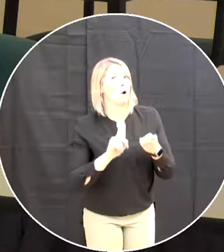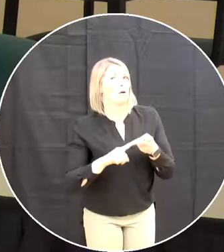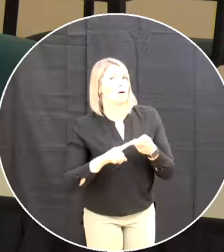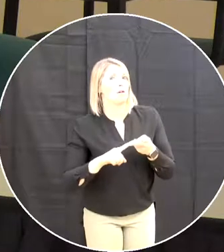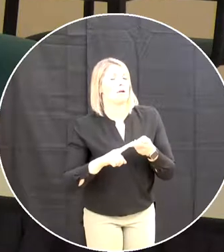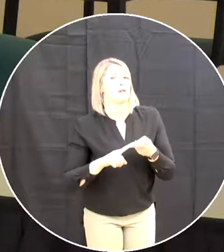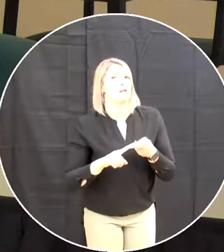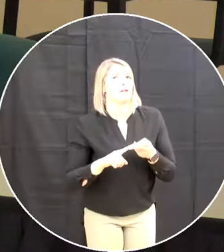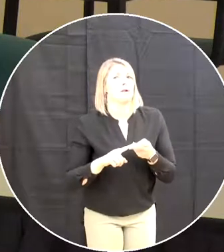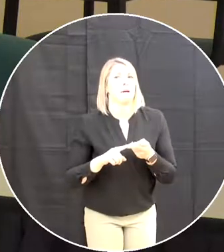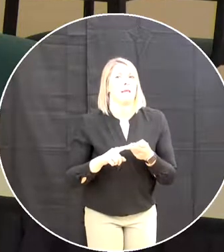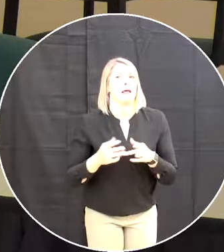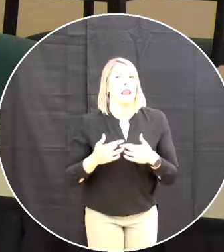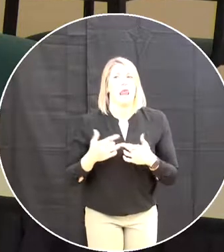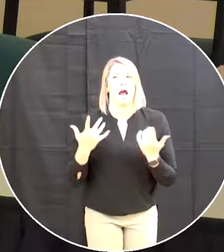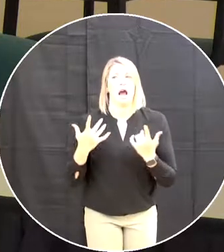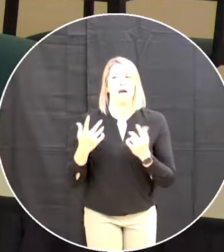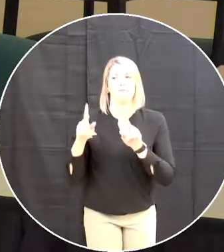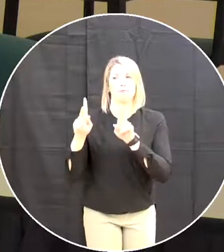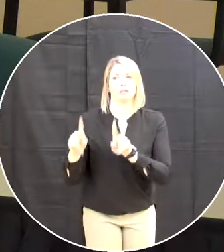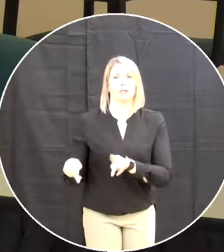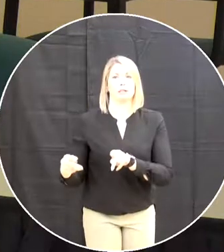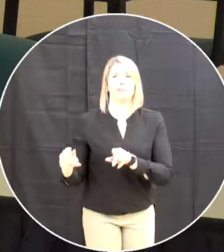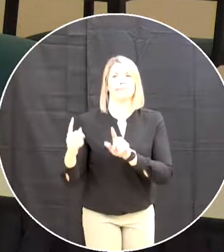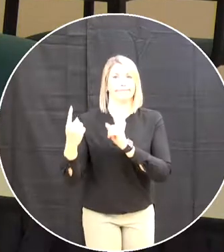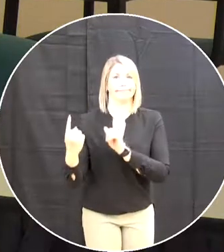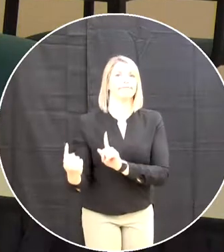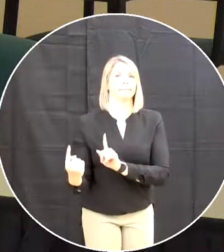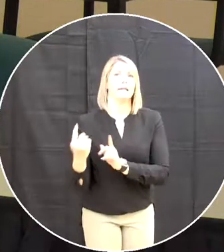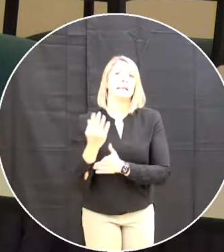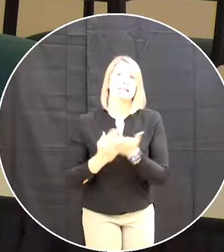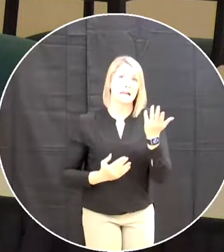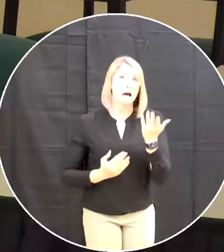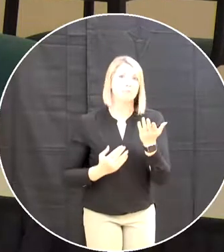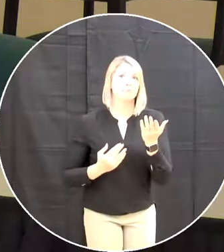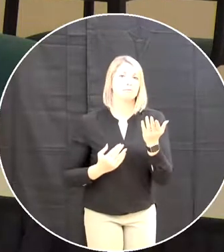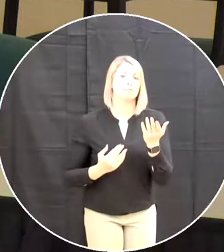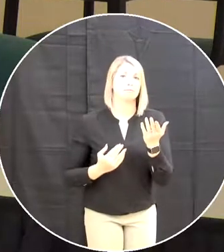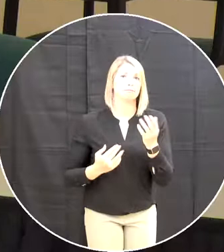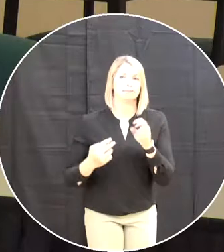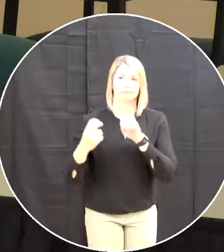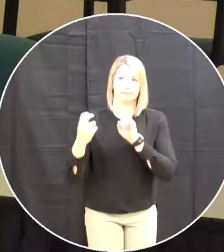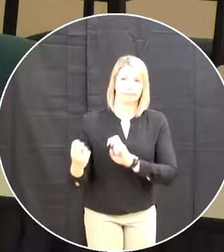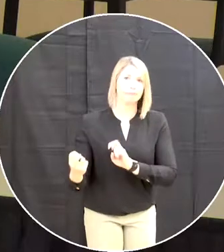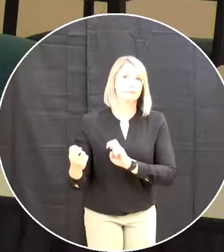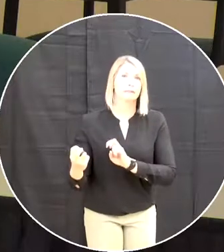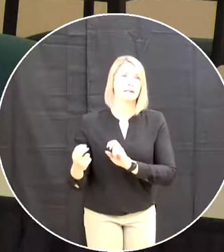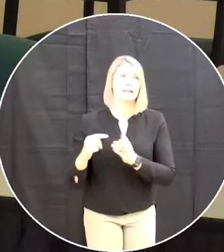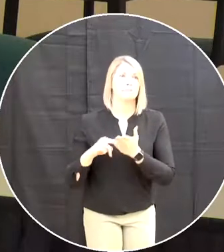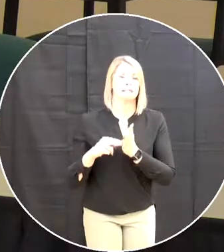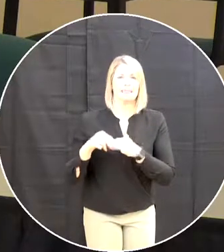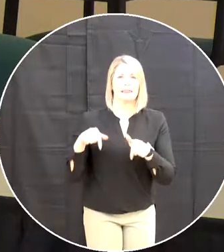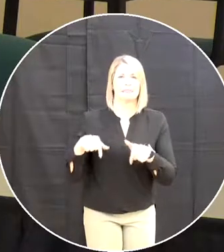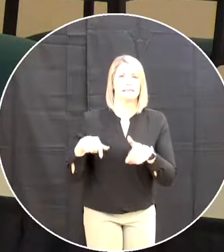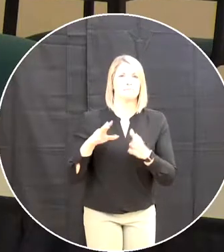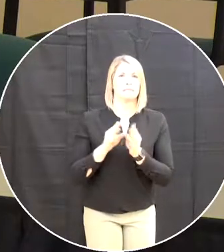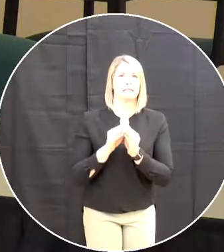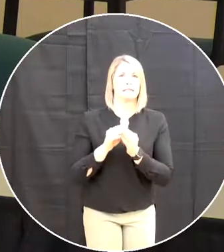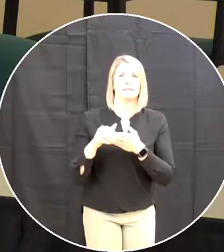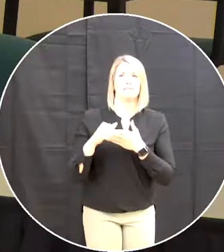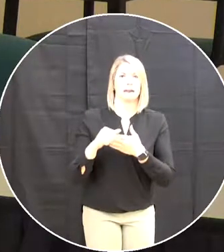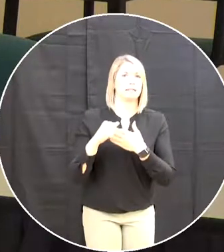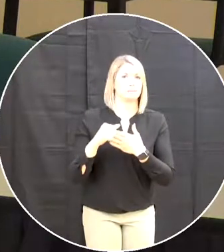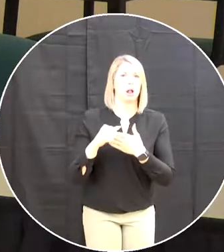because there are certain uh discussion points that you do need those in person piece and this gives us the flexibility to do that so are there any further